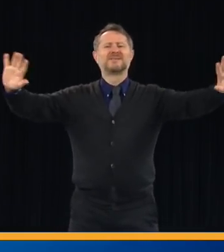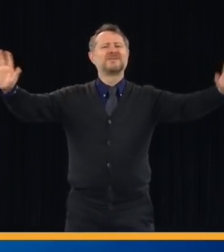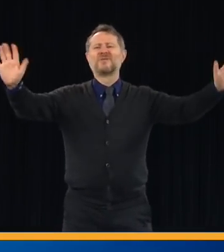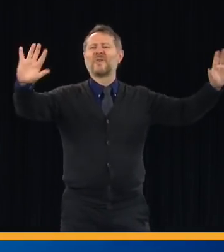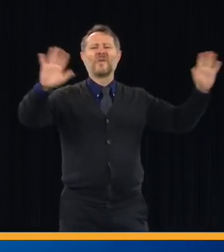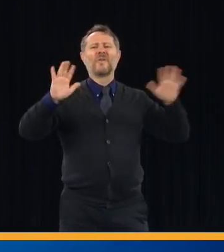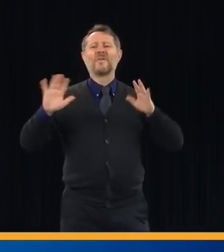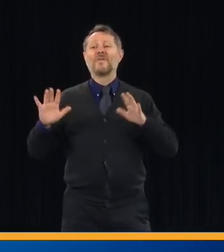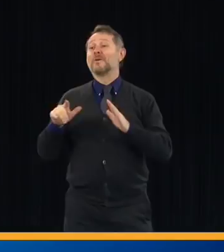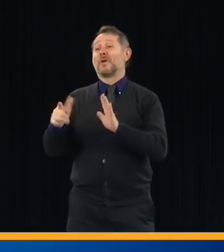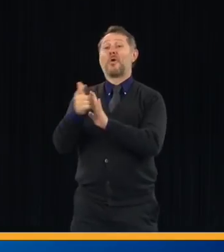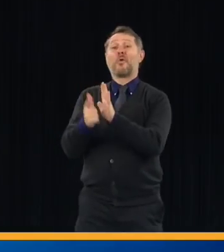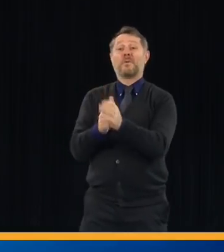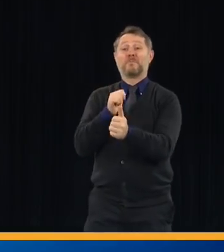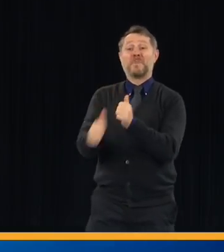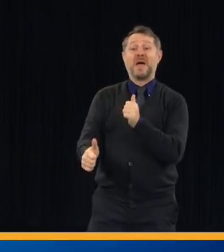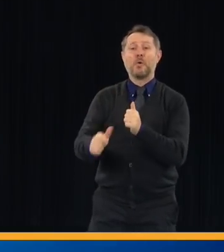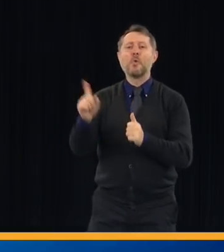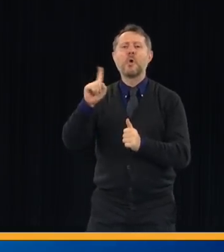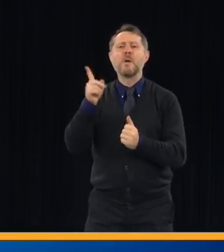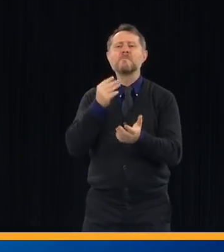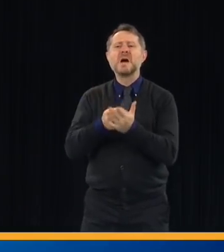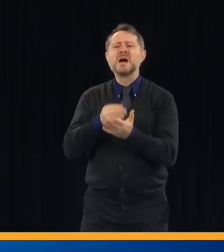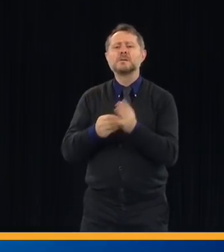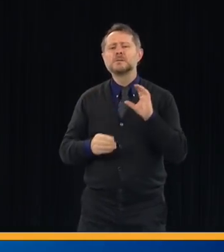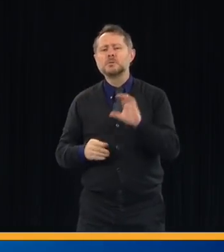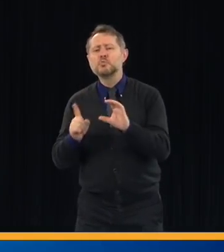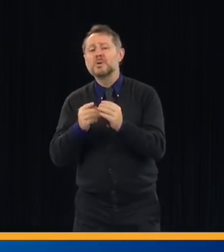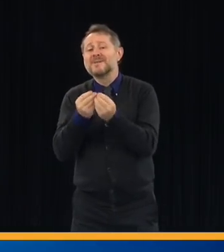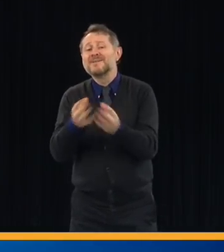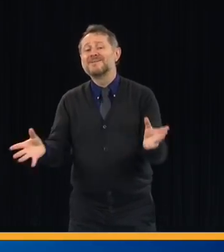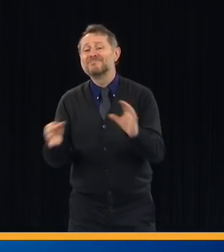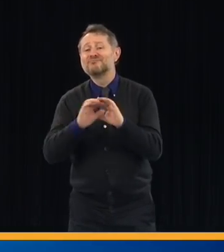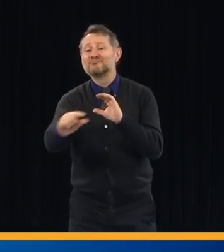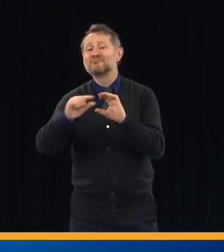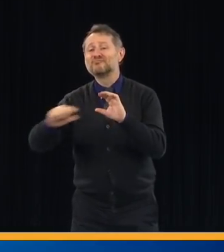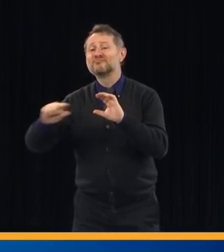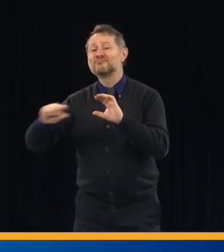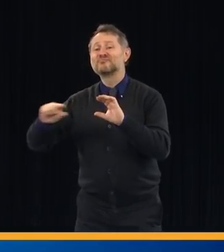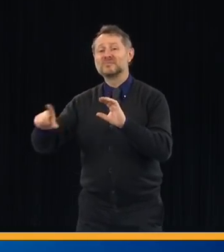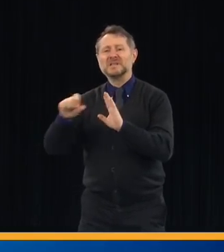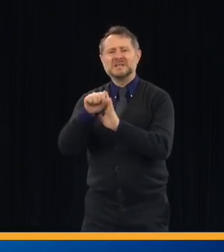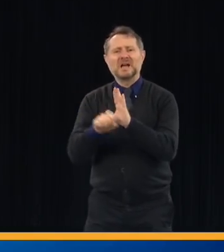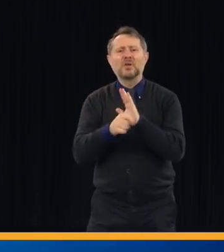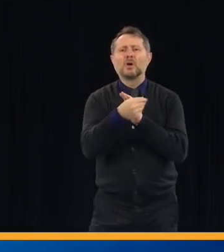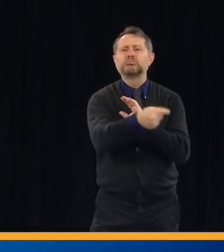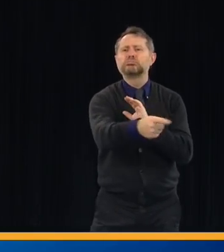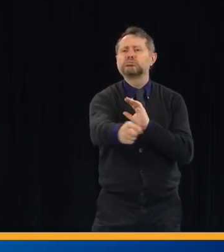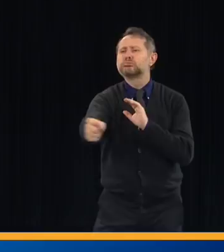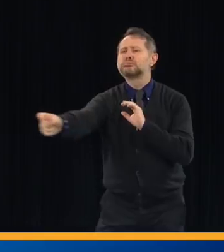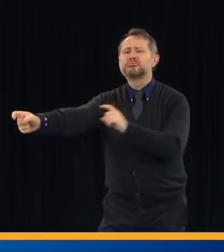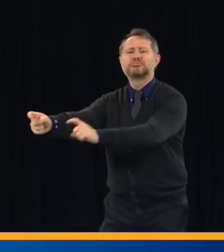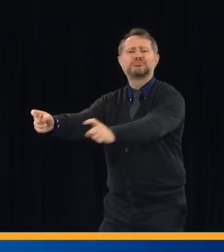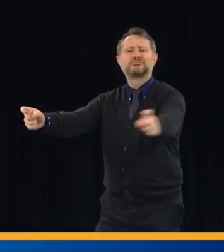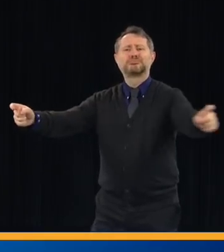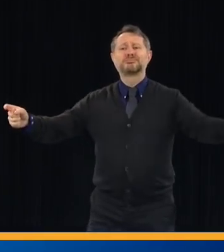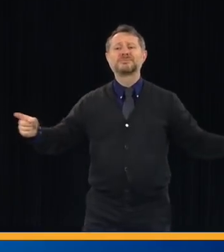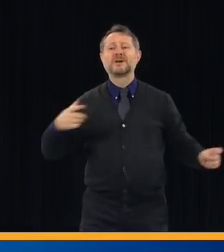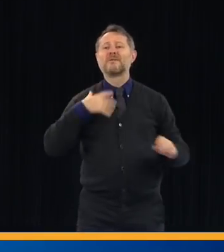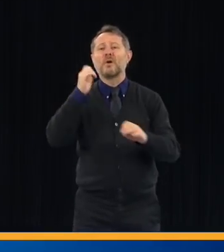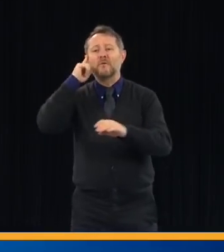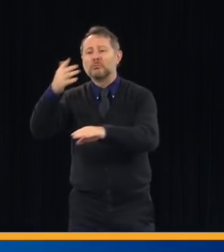Theoretically, the bill distributed funding to states for corrective action and